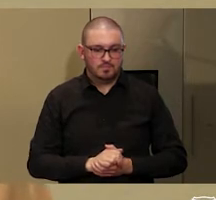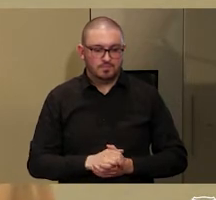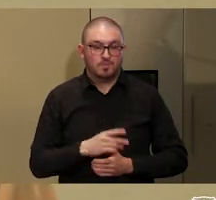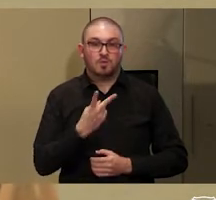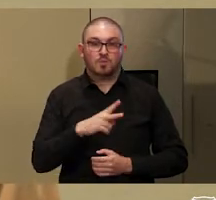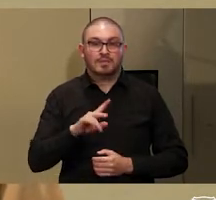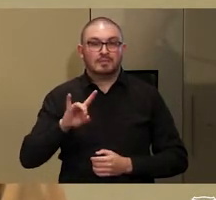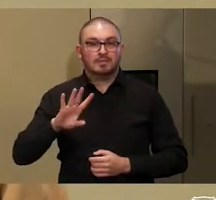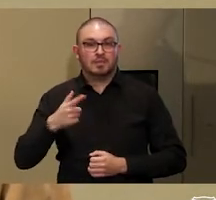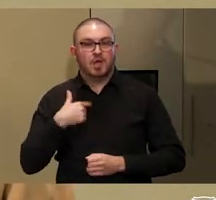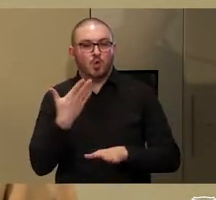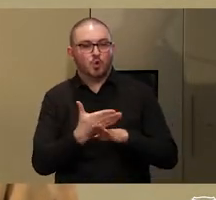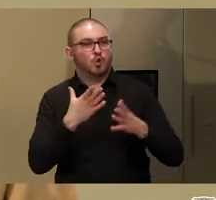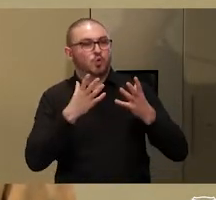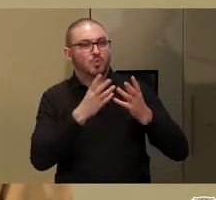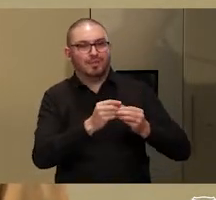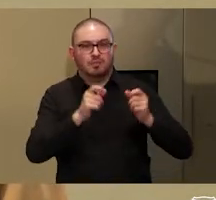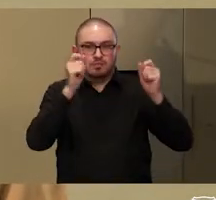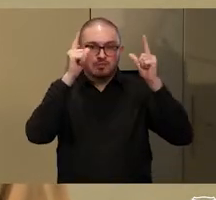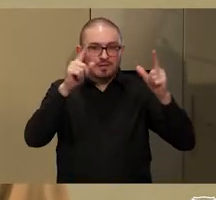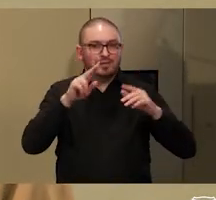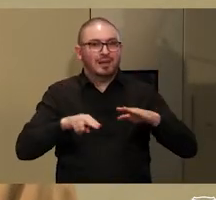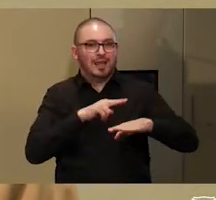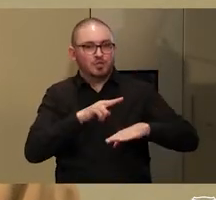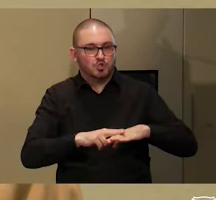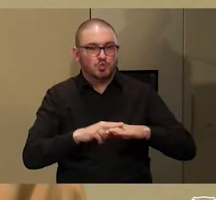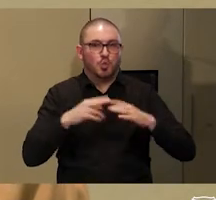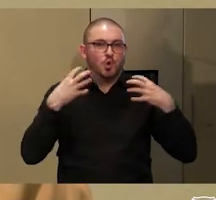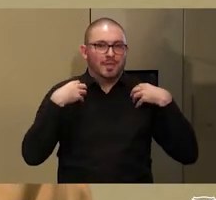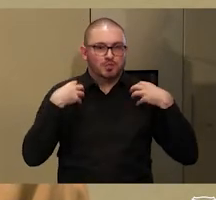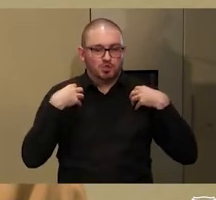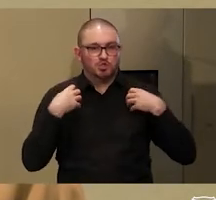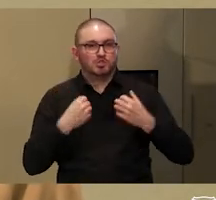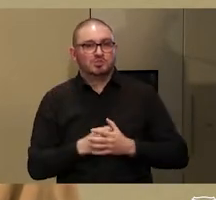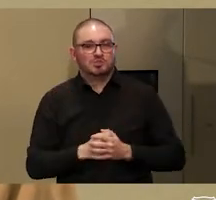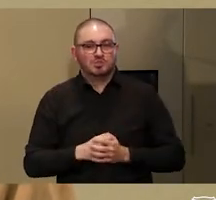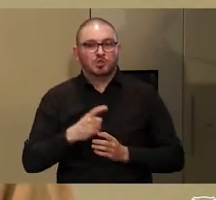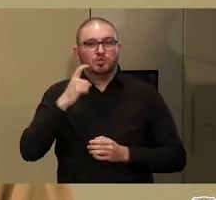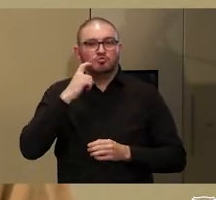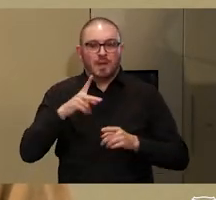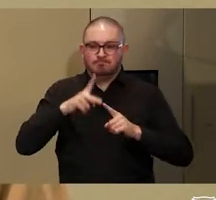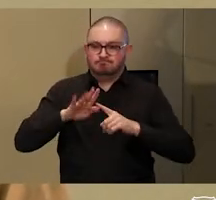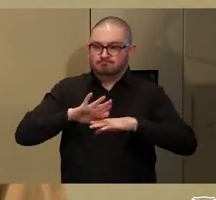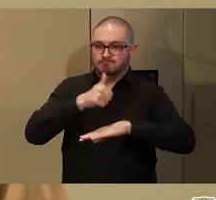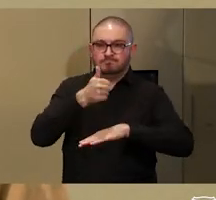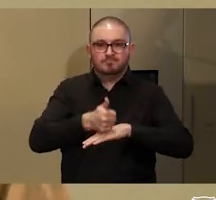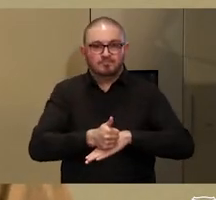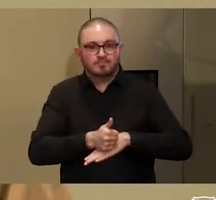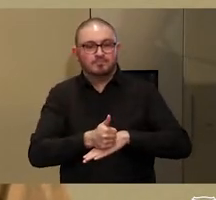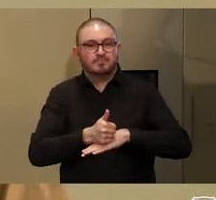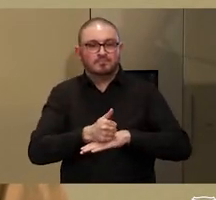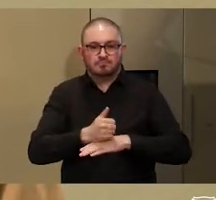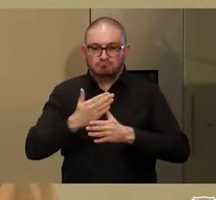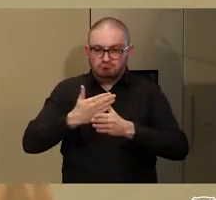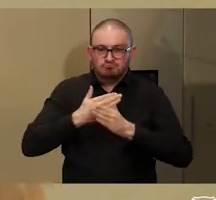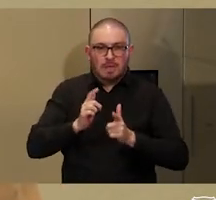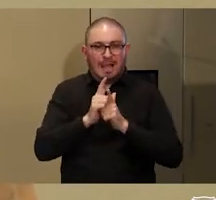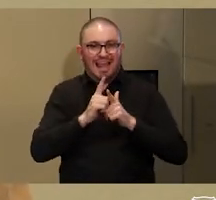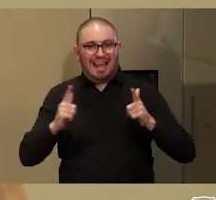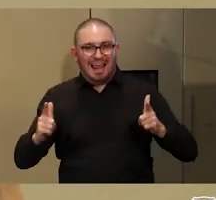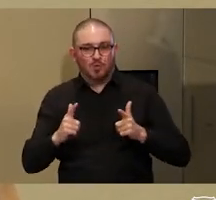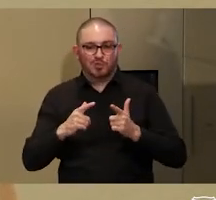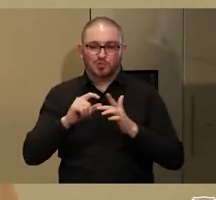Timor-Leste National Commission for UNESCO to launch a mother tongue-based multilingual education pilot program